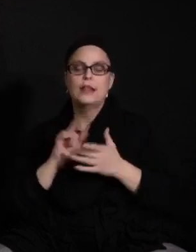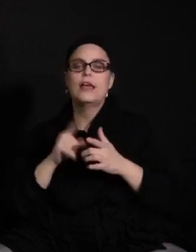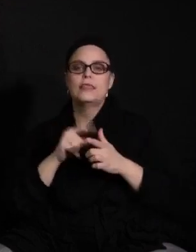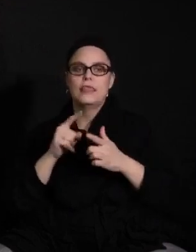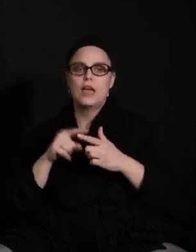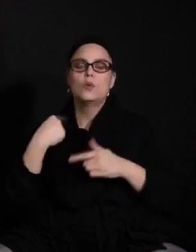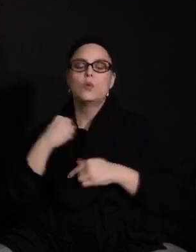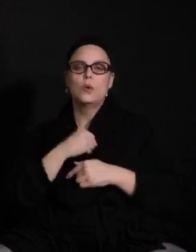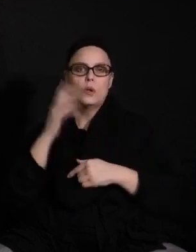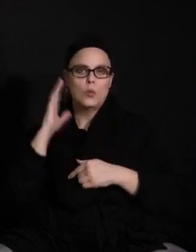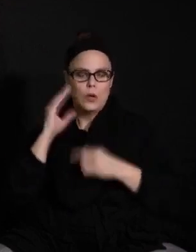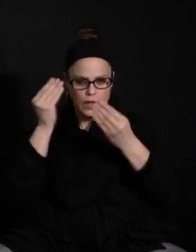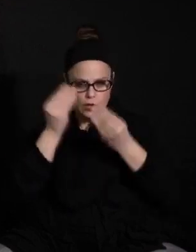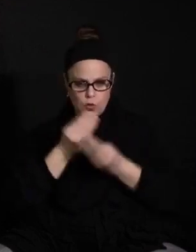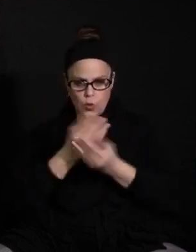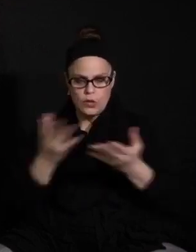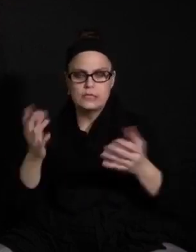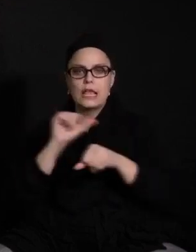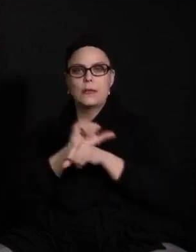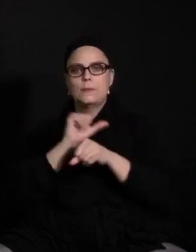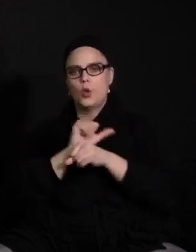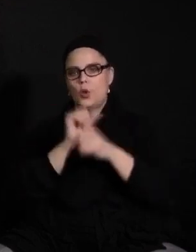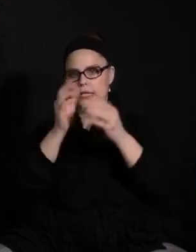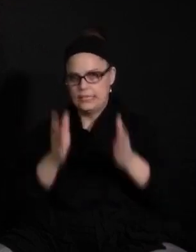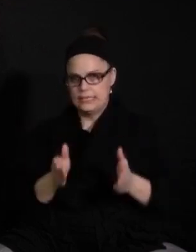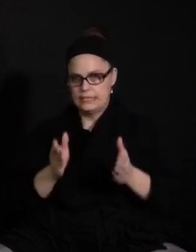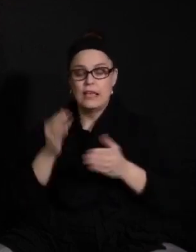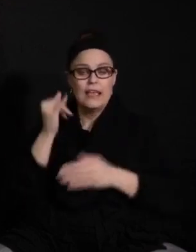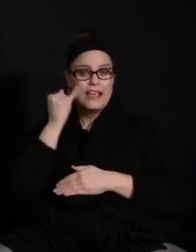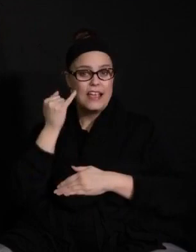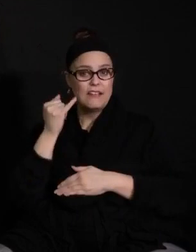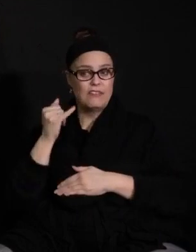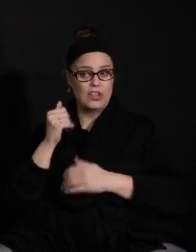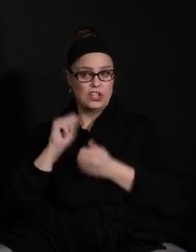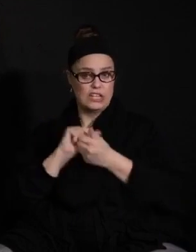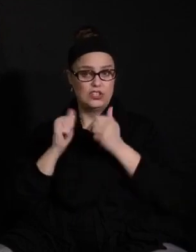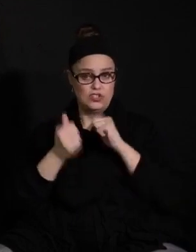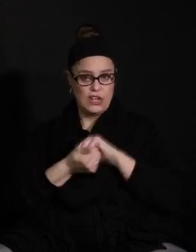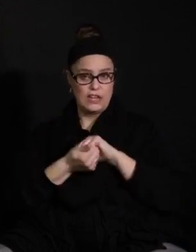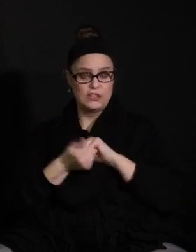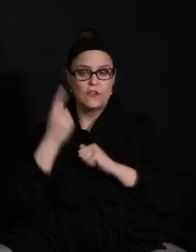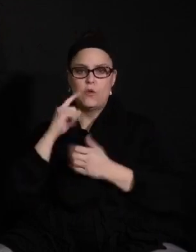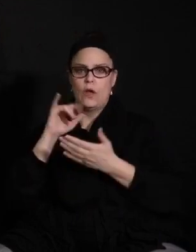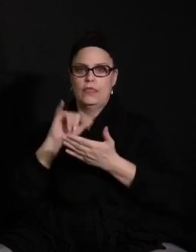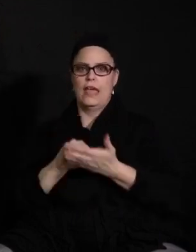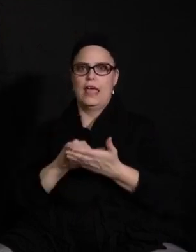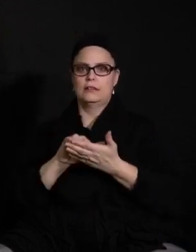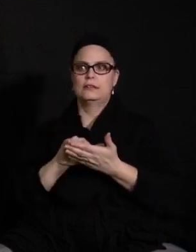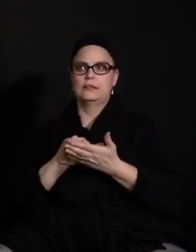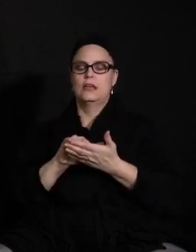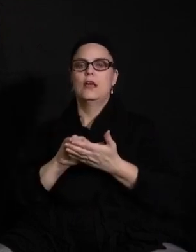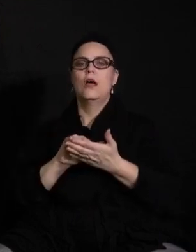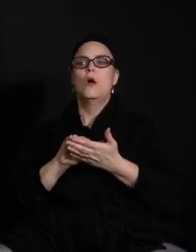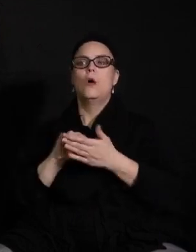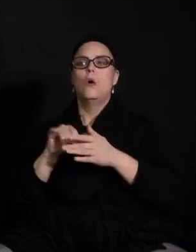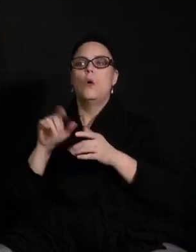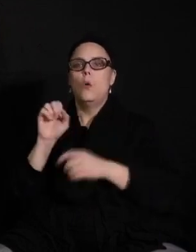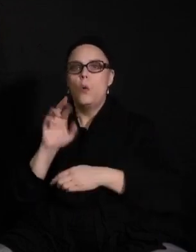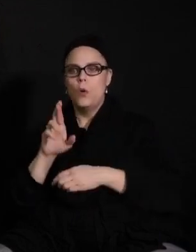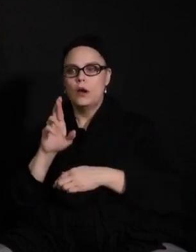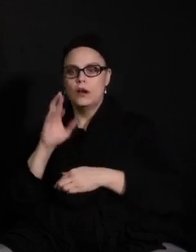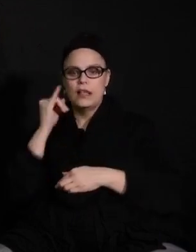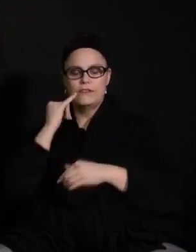getting notices out to employees if there is a change to that accommodation, and also if it